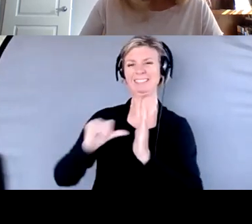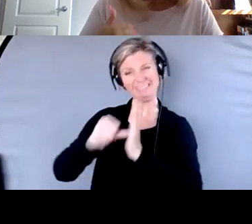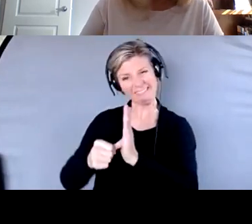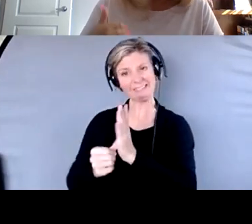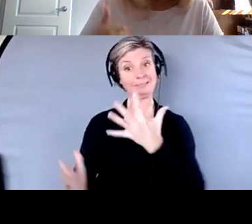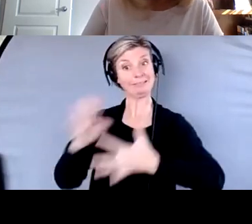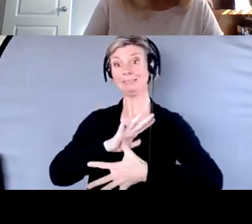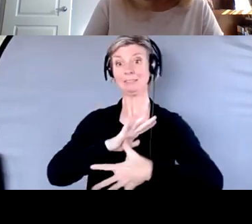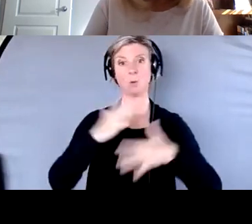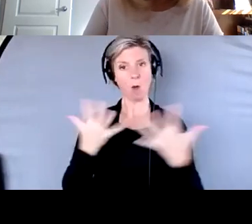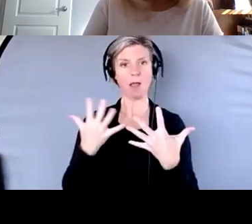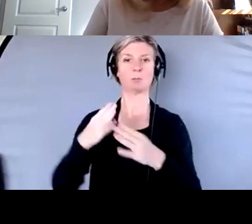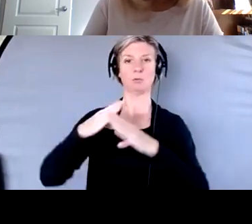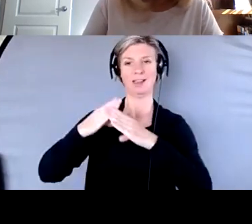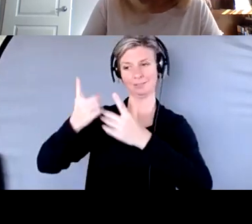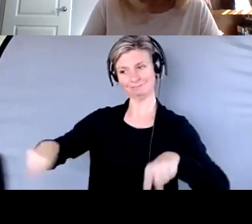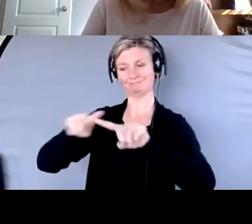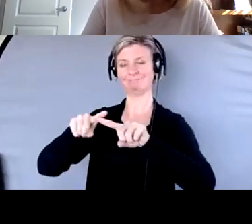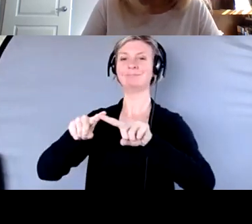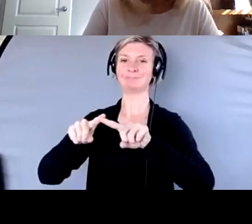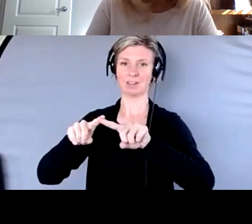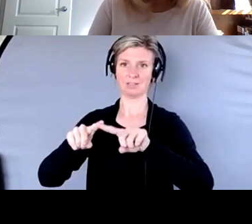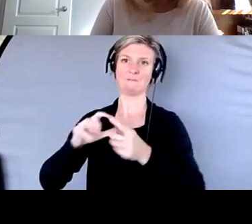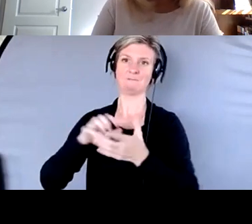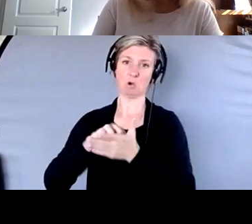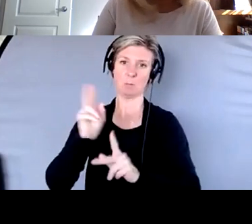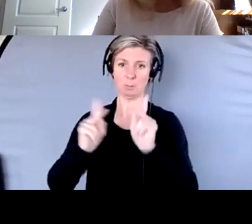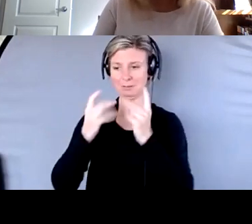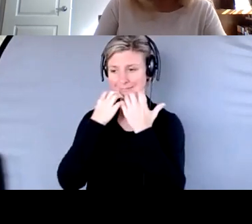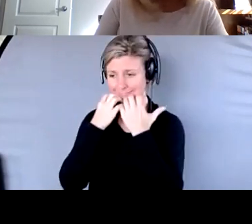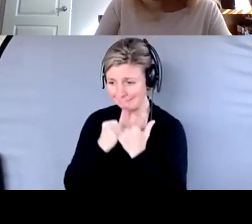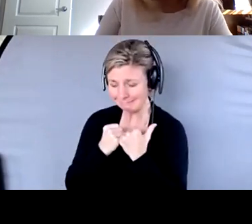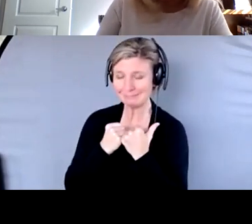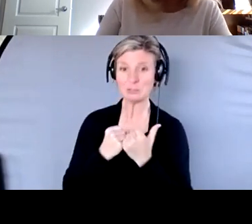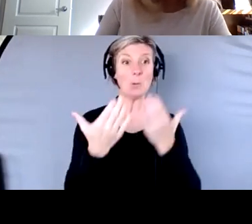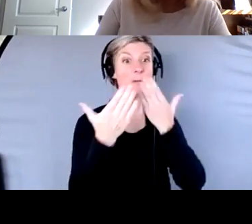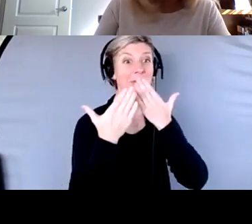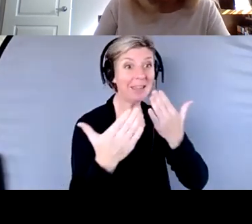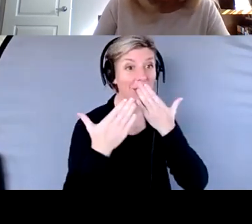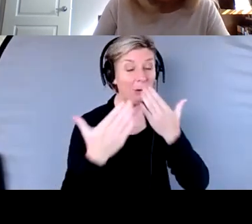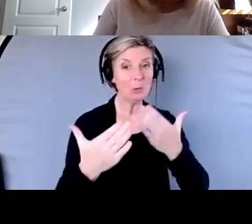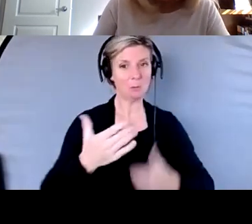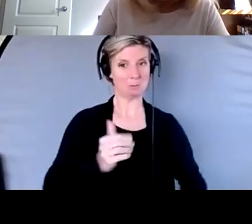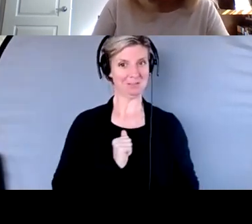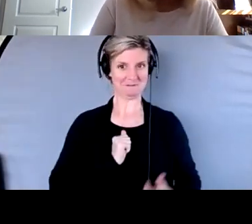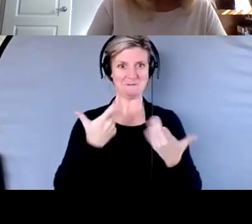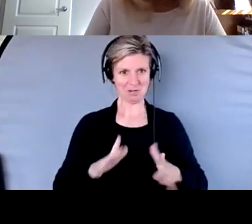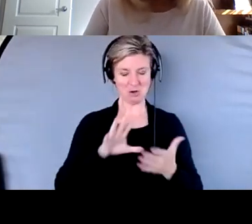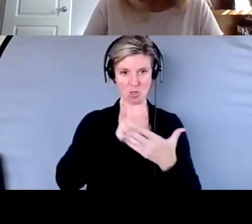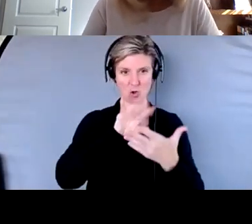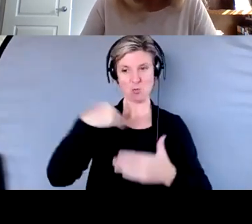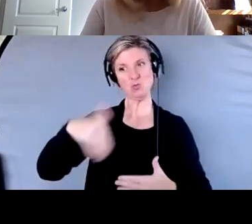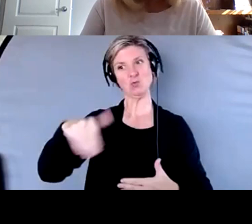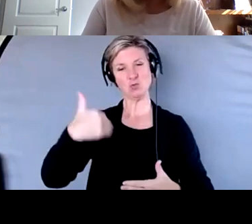well and need to put those prevention measures in place. So thank you so much. I've learned a lot today. So thank you both Chris and Jennifer.